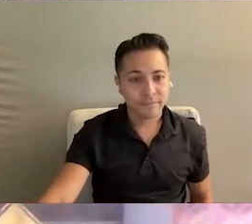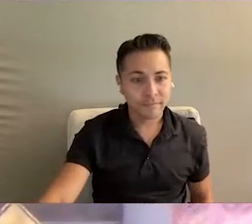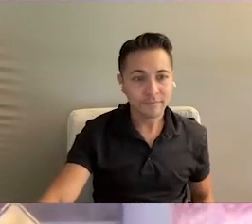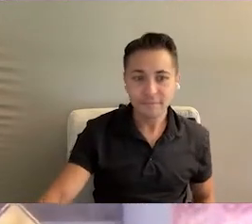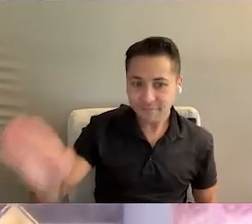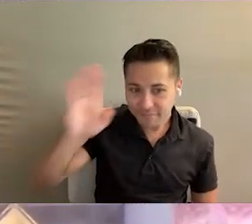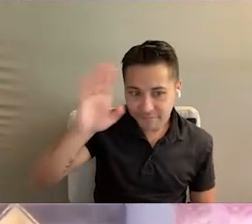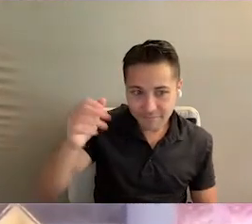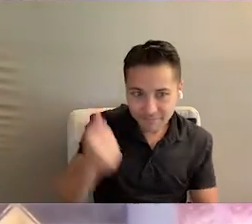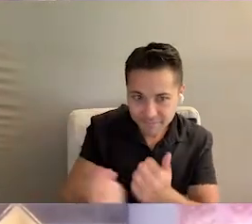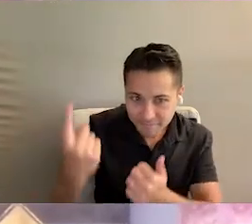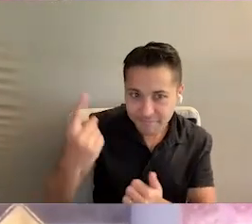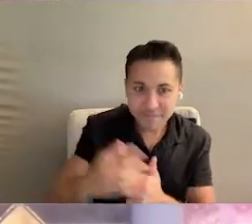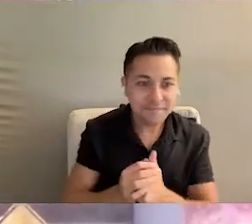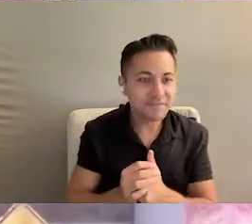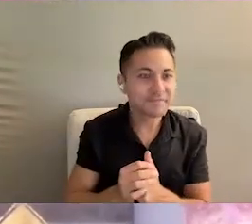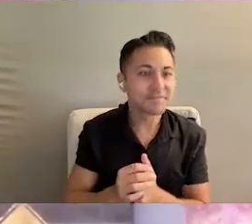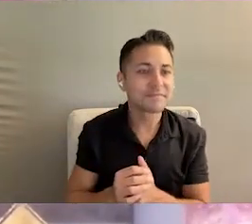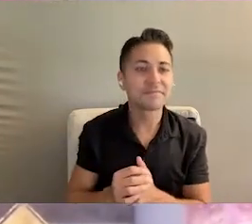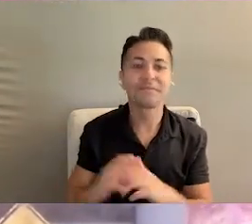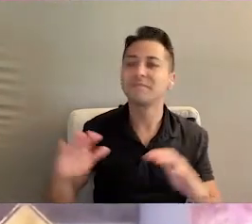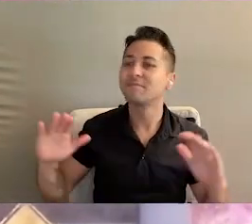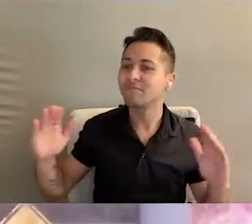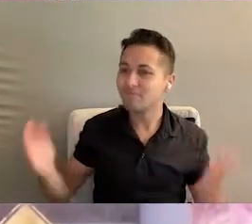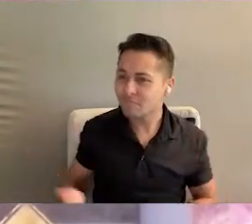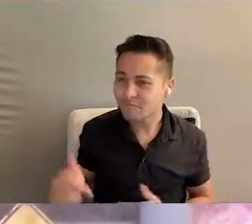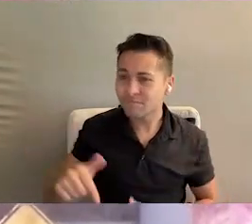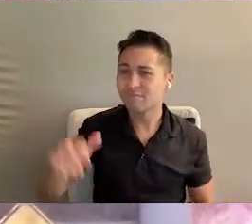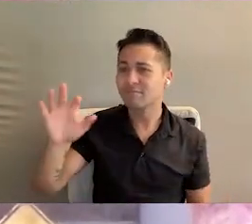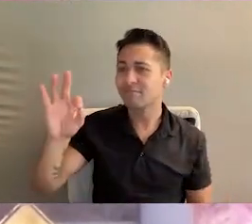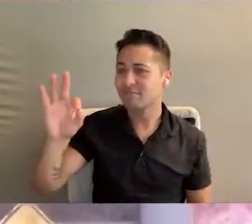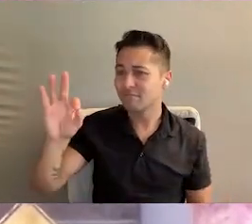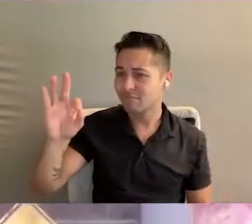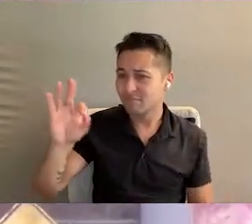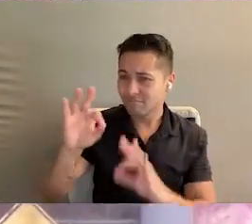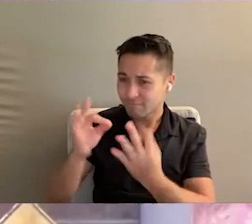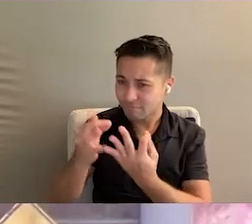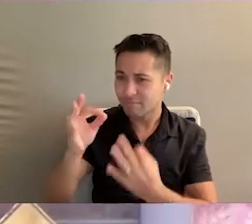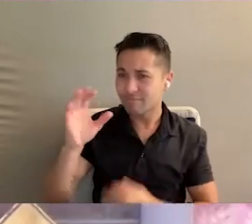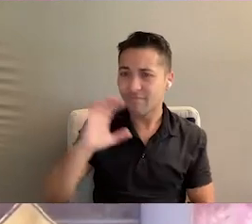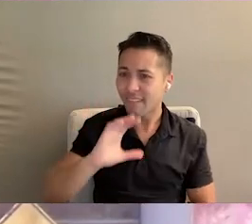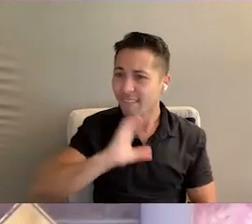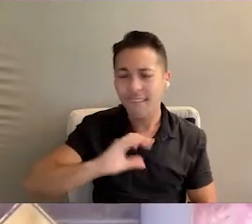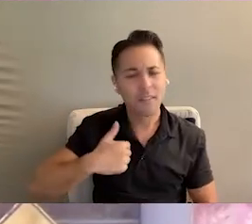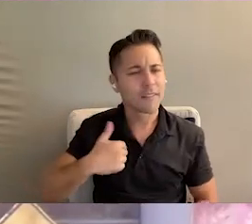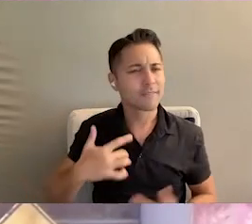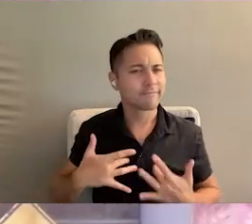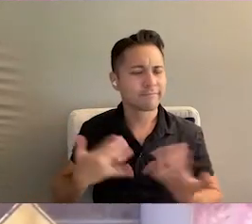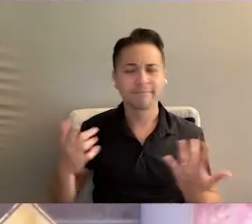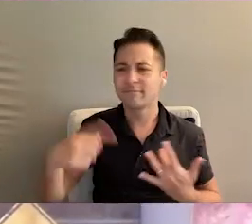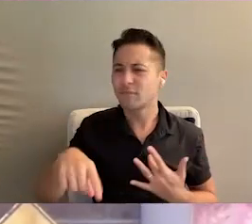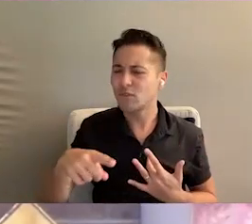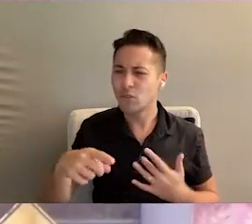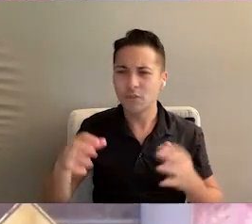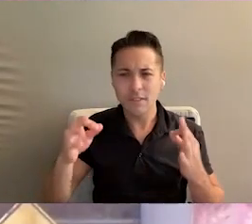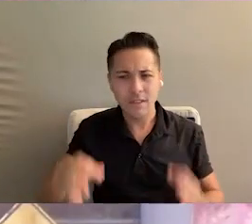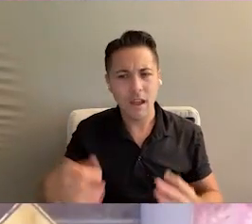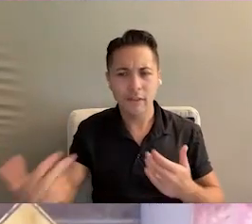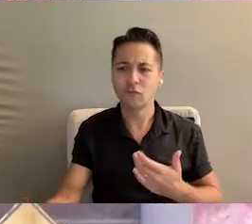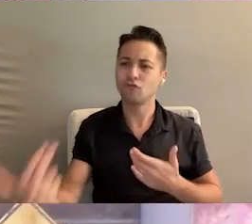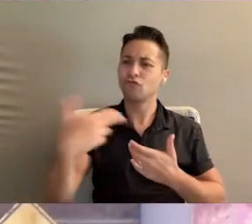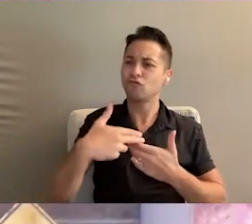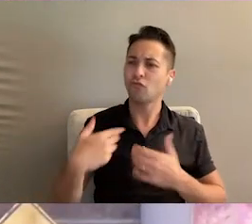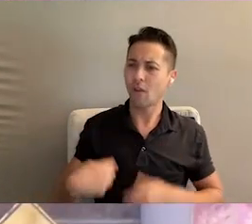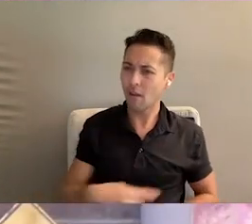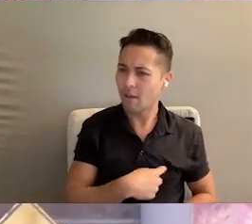Hi, everyone. Welcome to the Family Cafe. We are so glad that you made this decision to